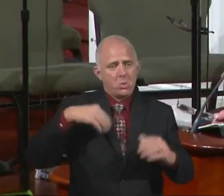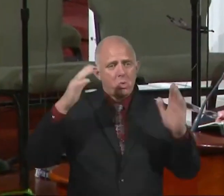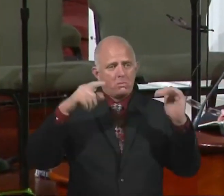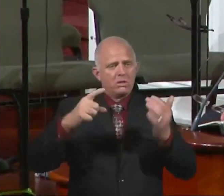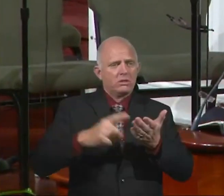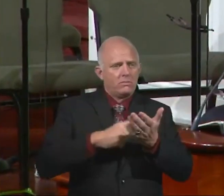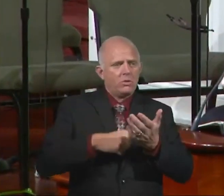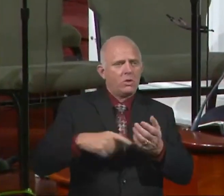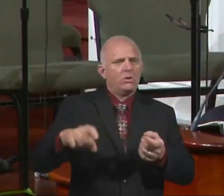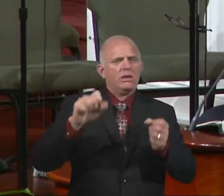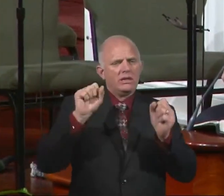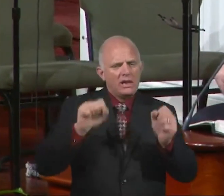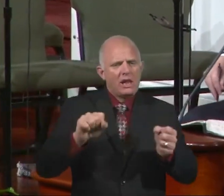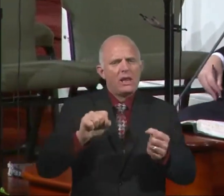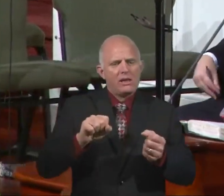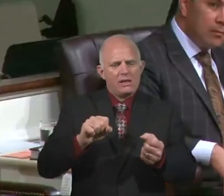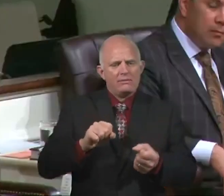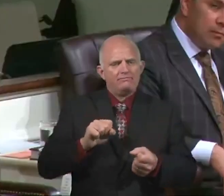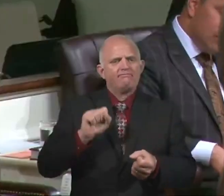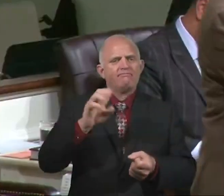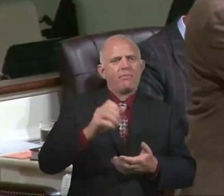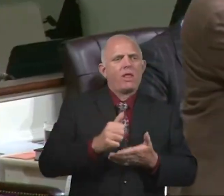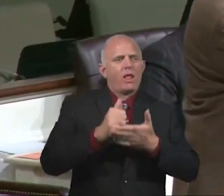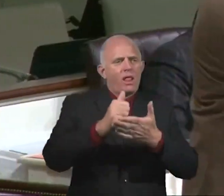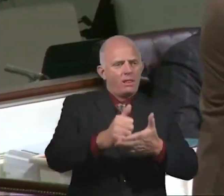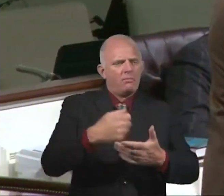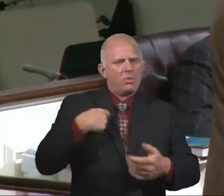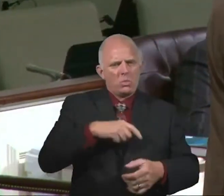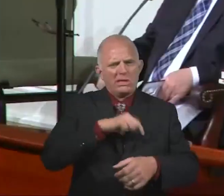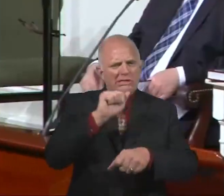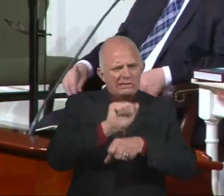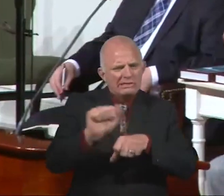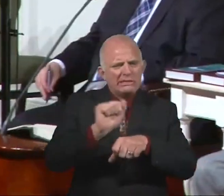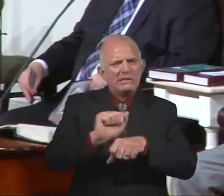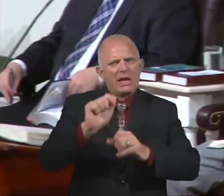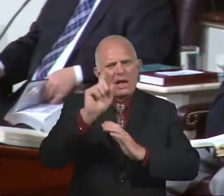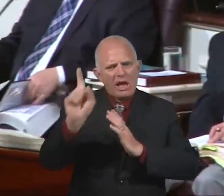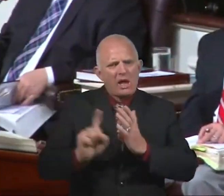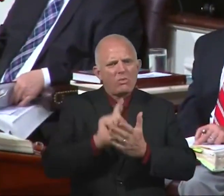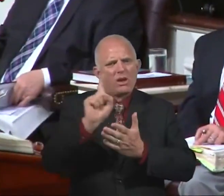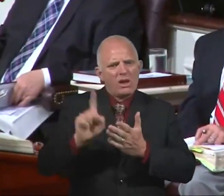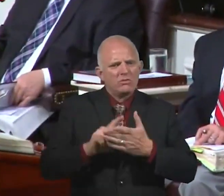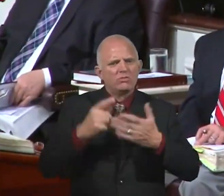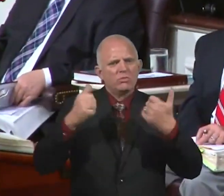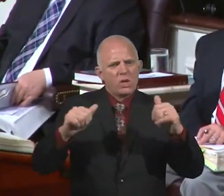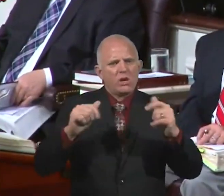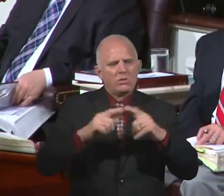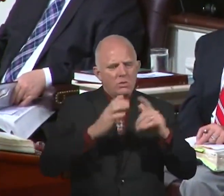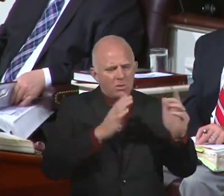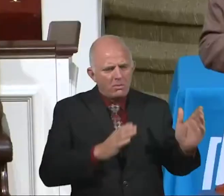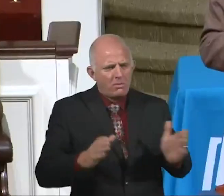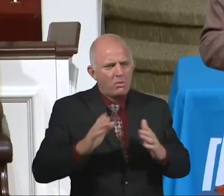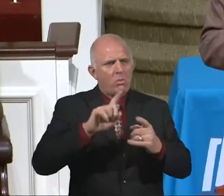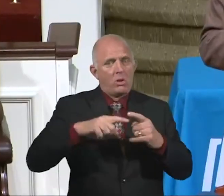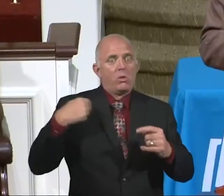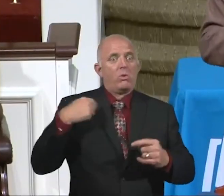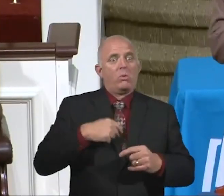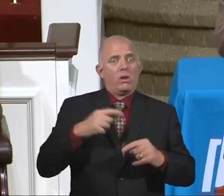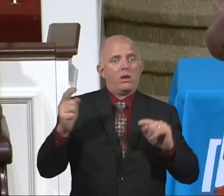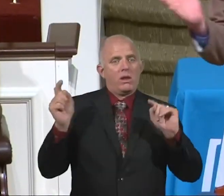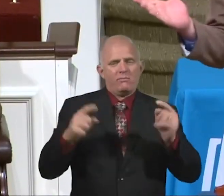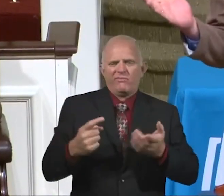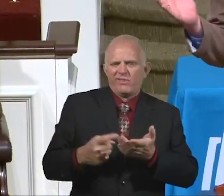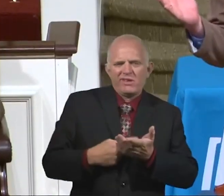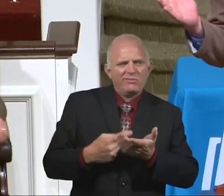from the scriptures that will help us. We work hours every week trying to make sure that we're prepared when we come up. And sometimes I feel like I'm not prepared.